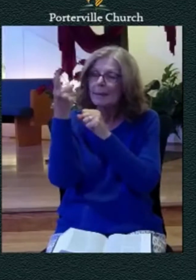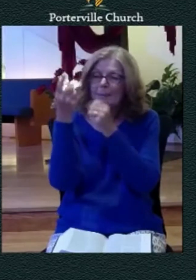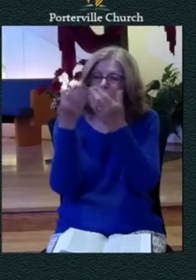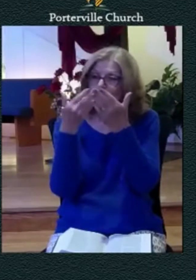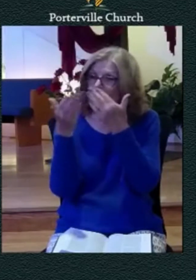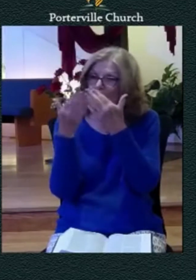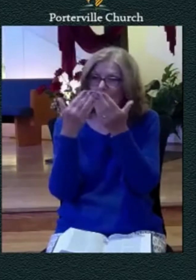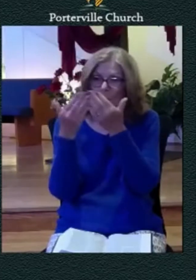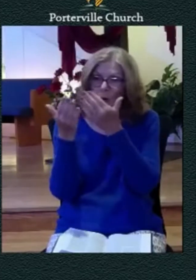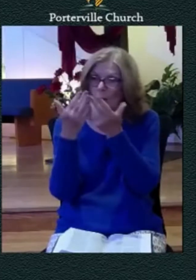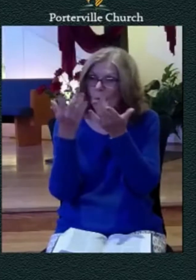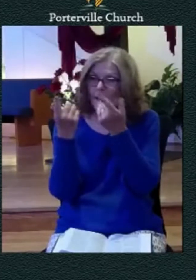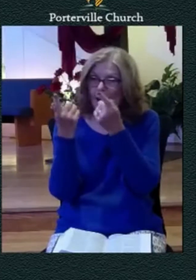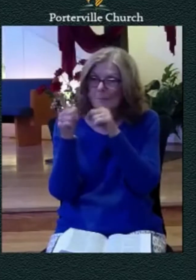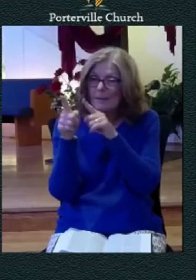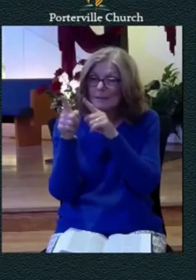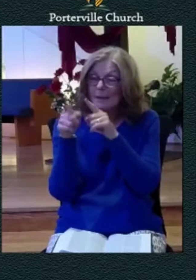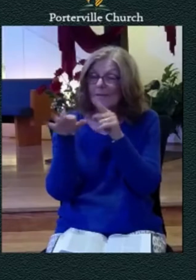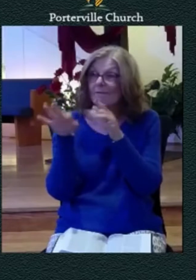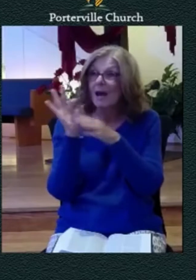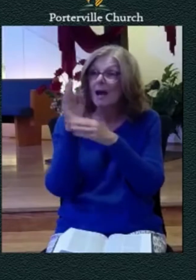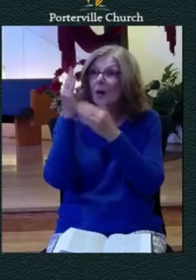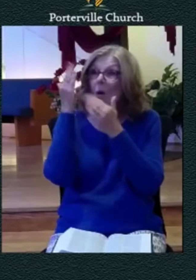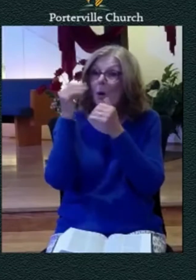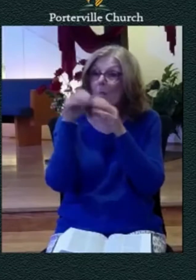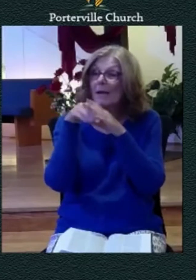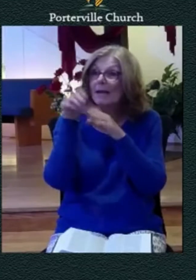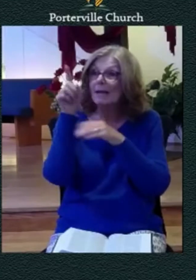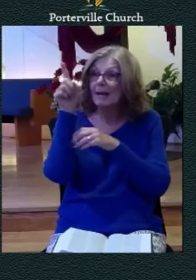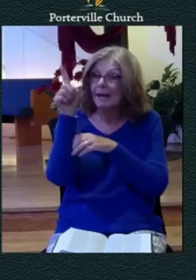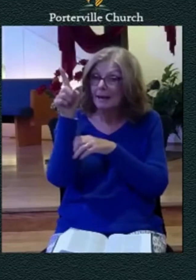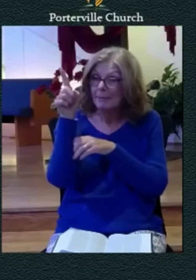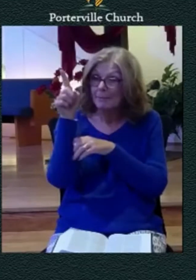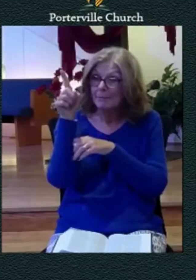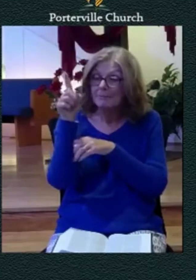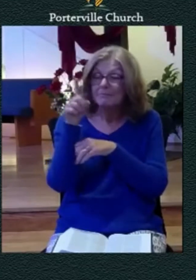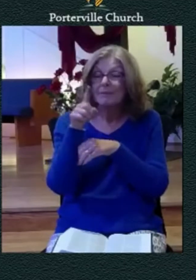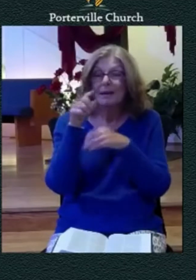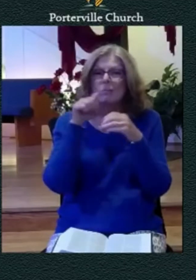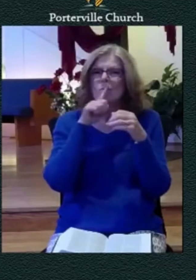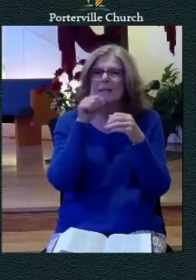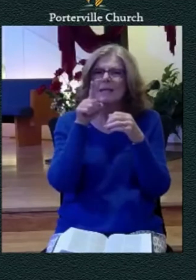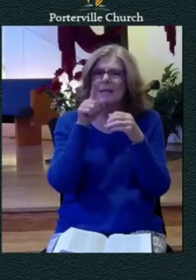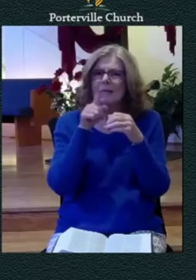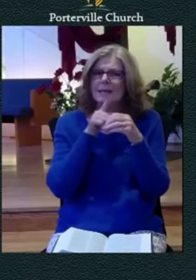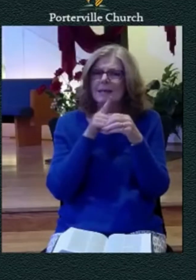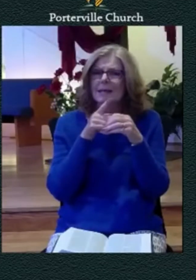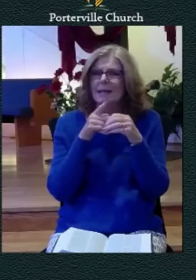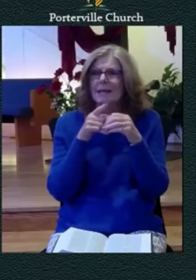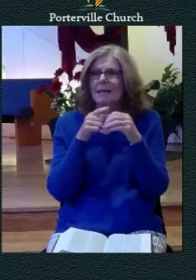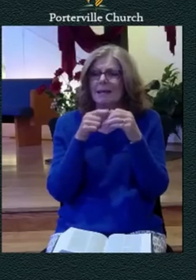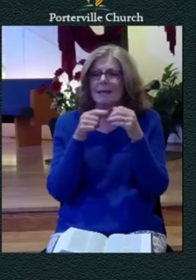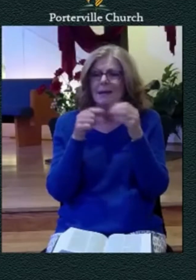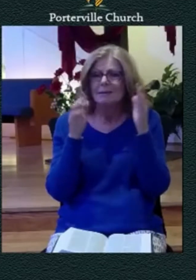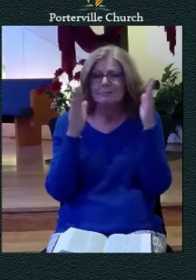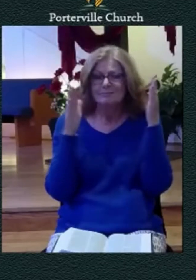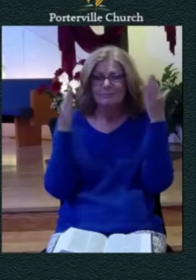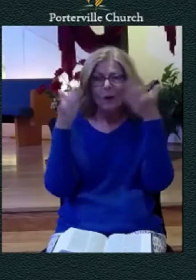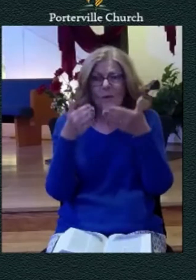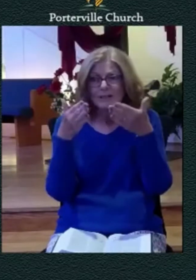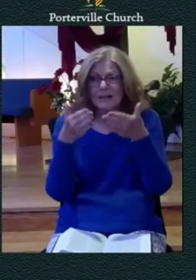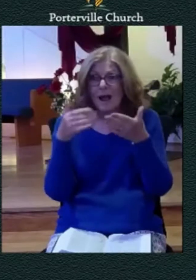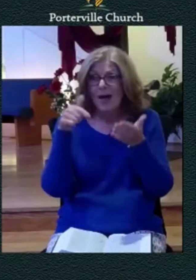hope and healing this is the theme we're working on and it's an absolutely vital theme simply